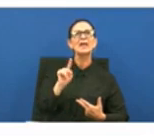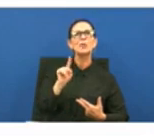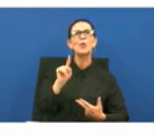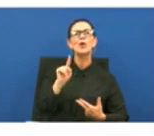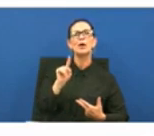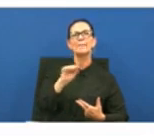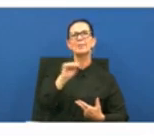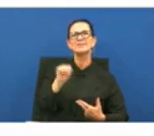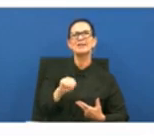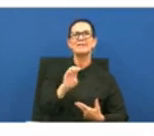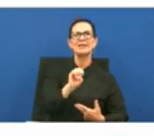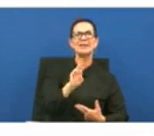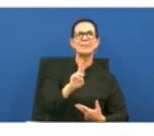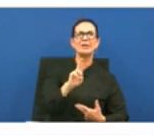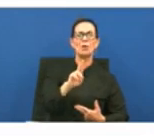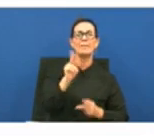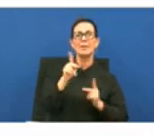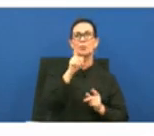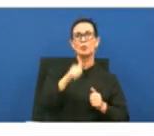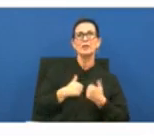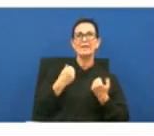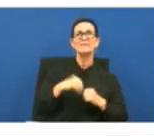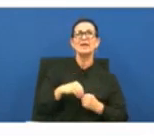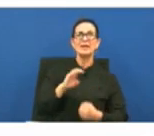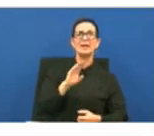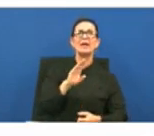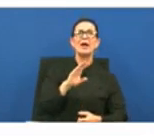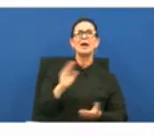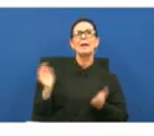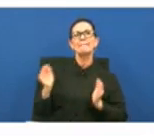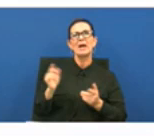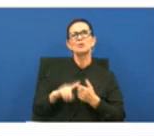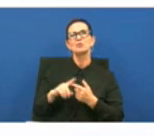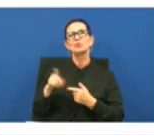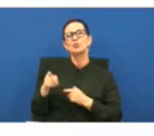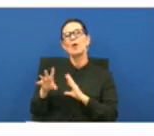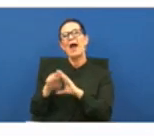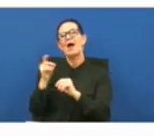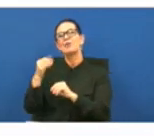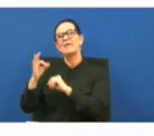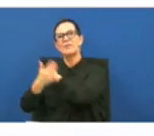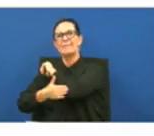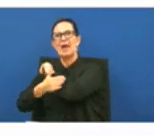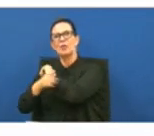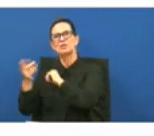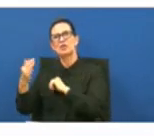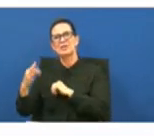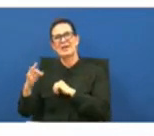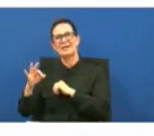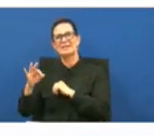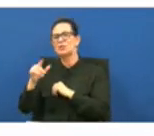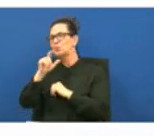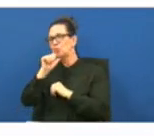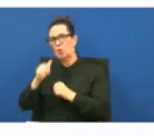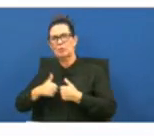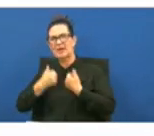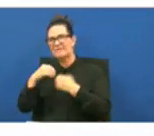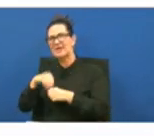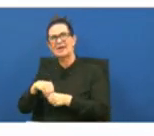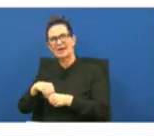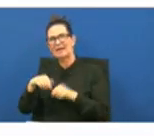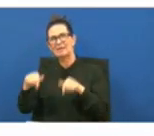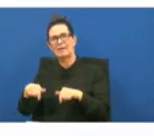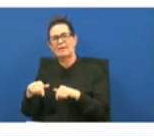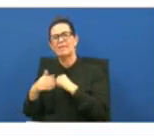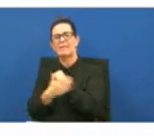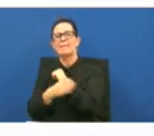that is what the bridge center covers that 81 of the uninsured and 19 are out of parish one percent